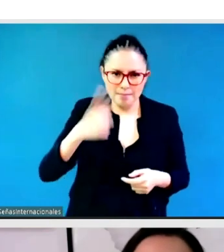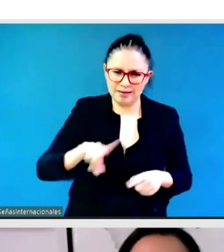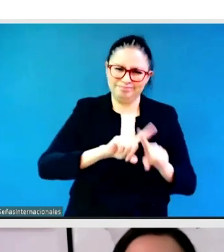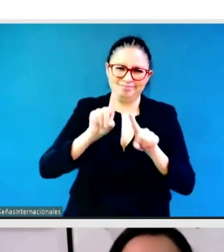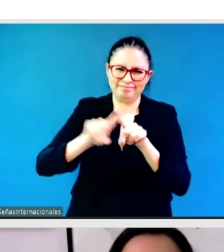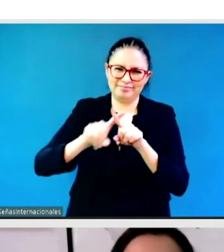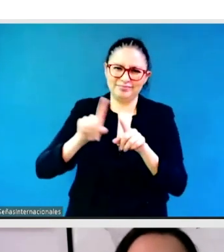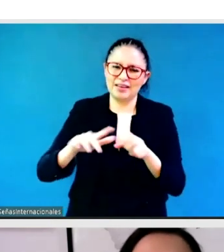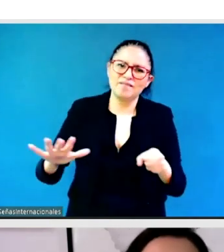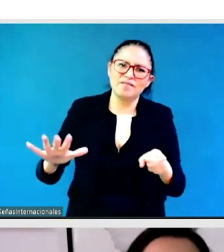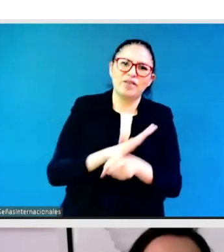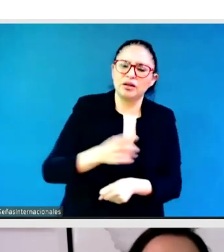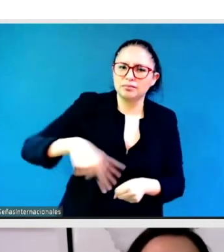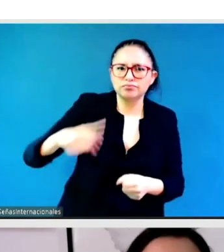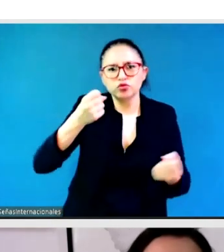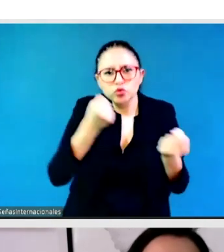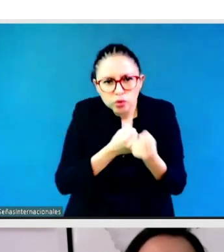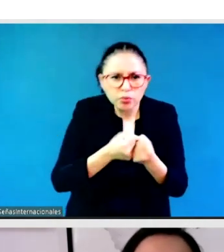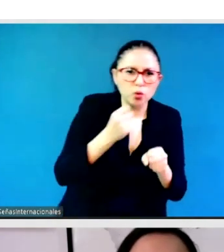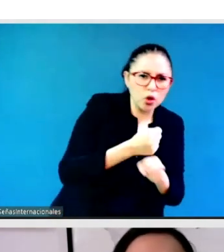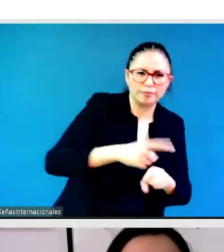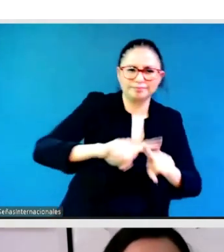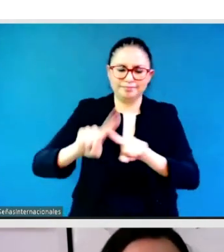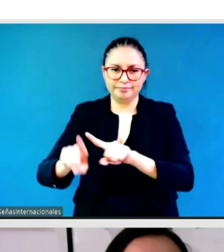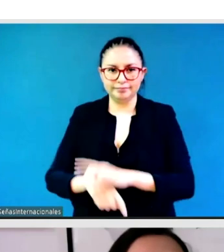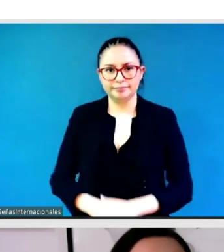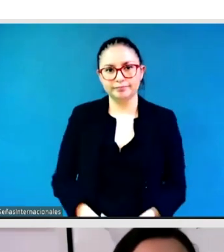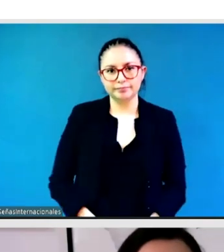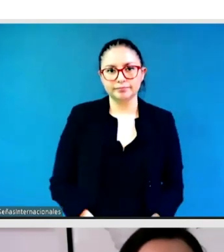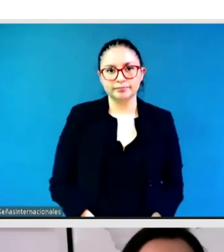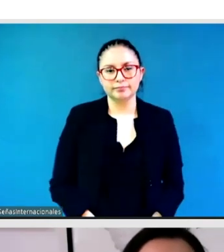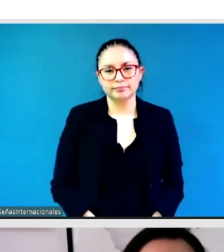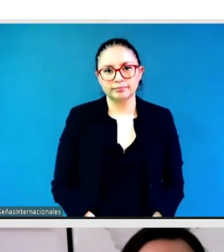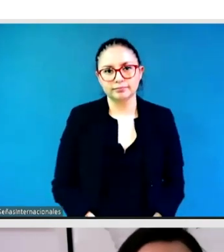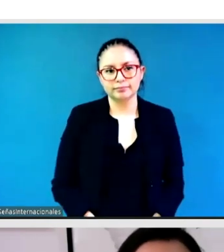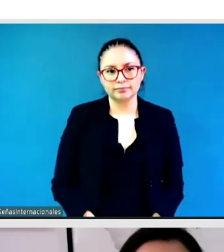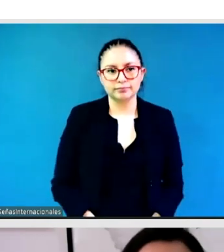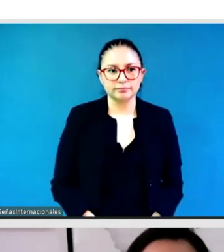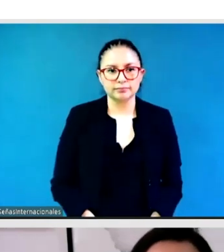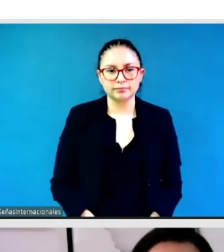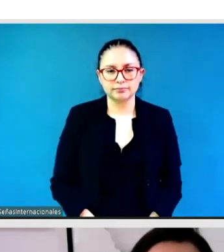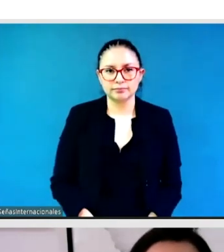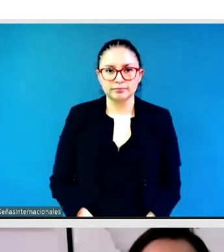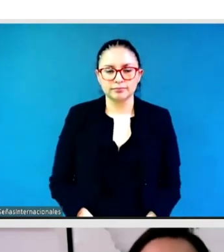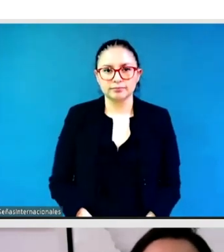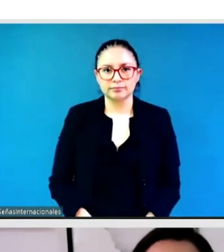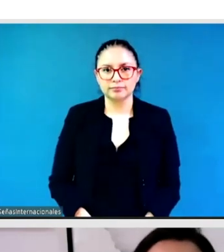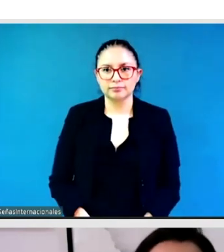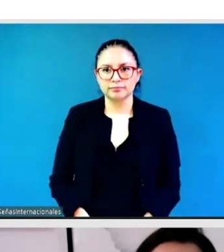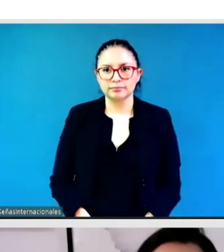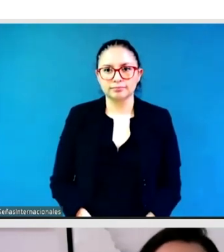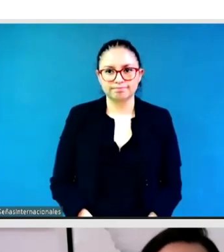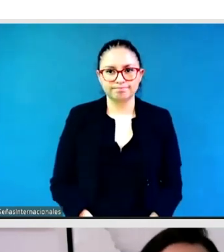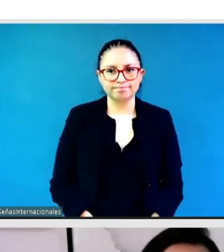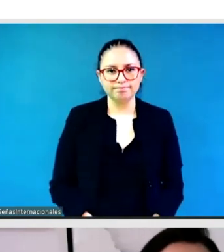caucuses, gender committees, and other such bodies must work hand-in-hand with civil society organizations